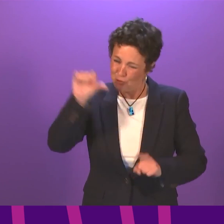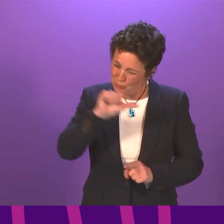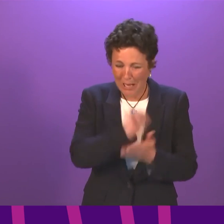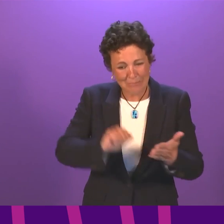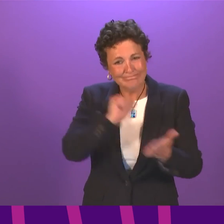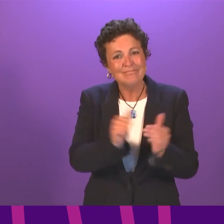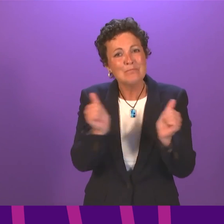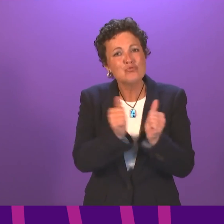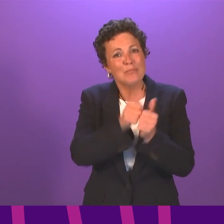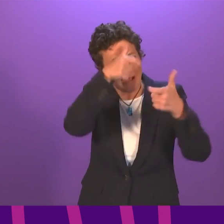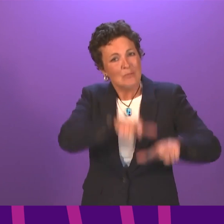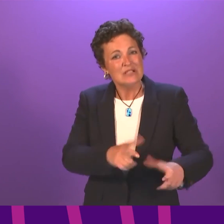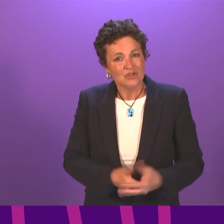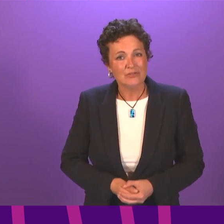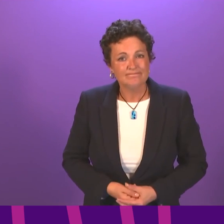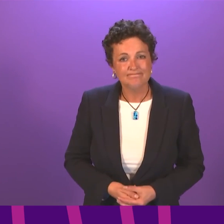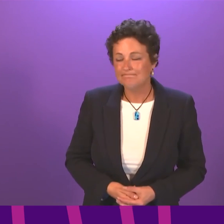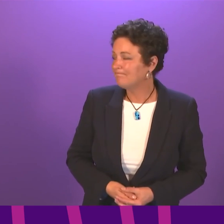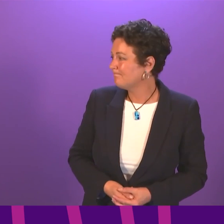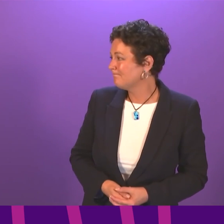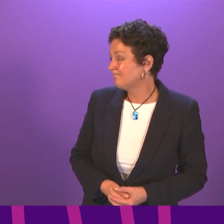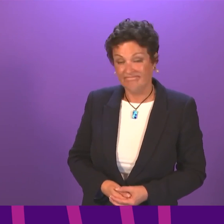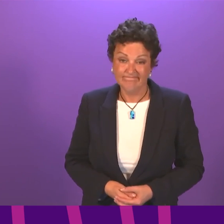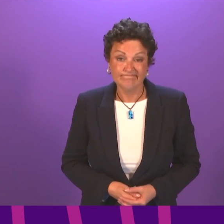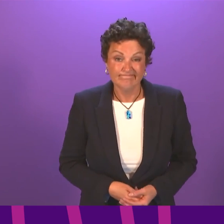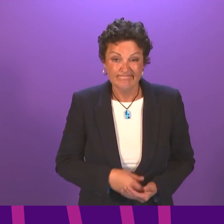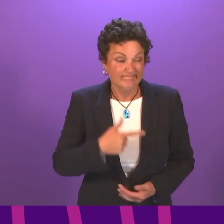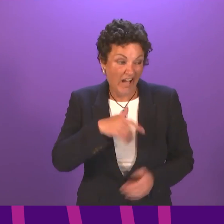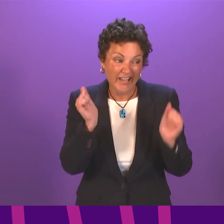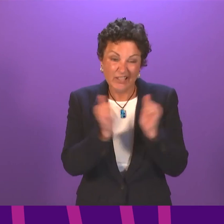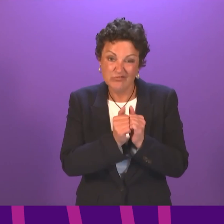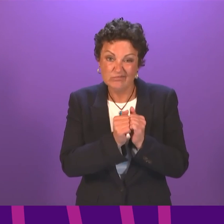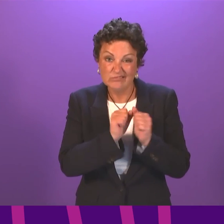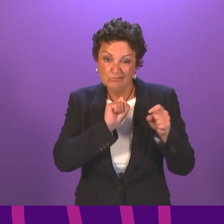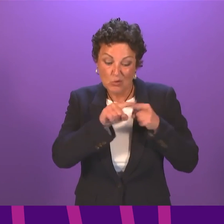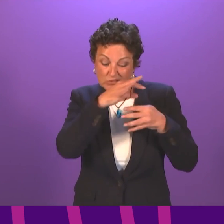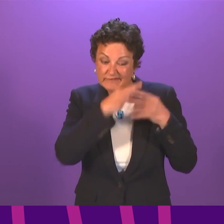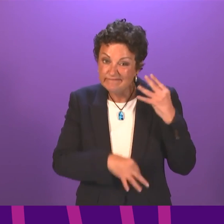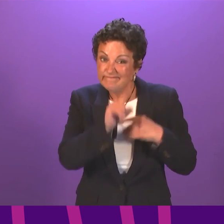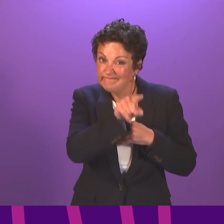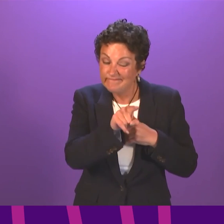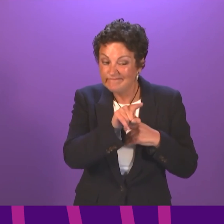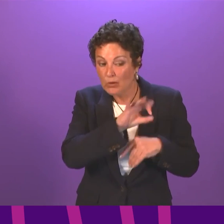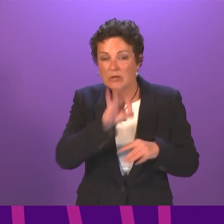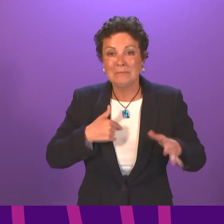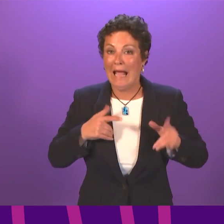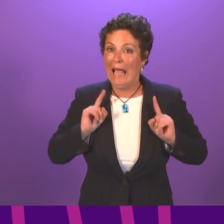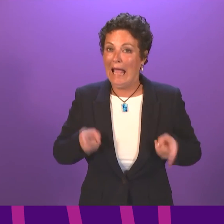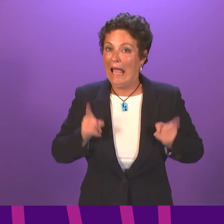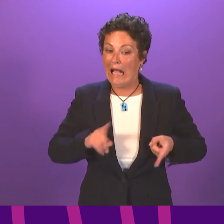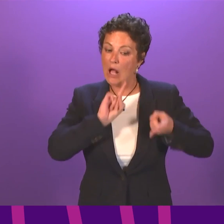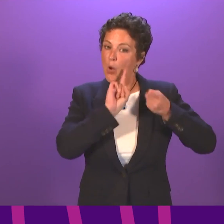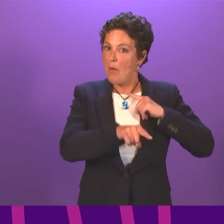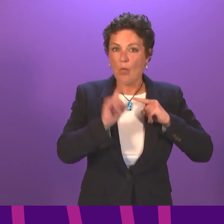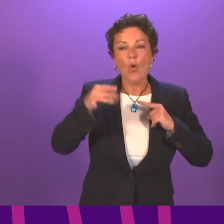First Minister. I agree very much with the context of that question. Obviously, it is not for me to comment on what the